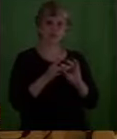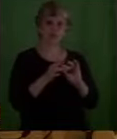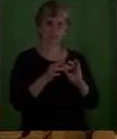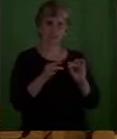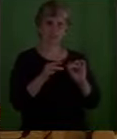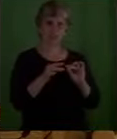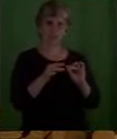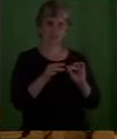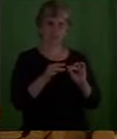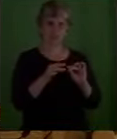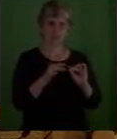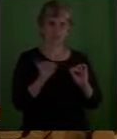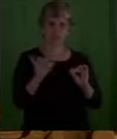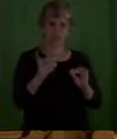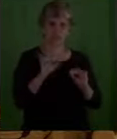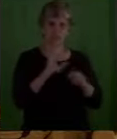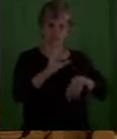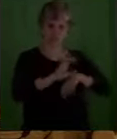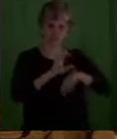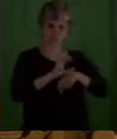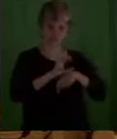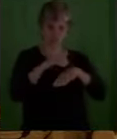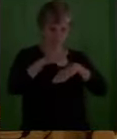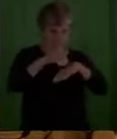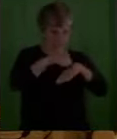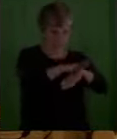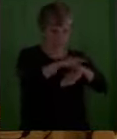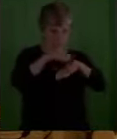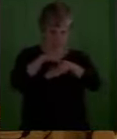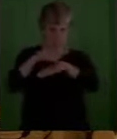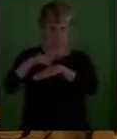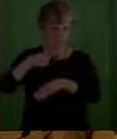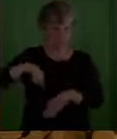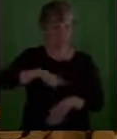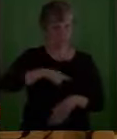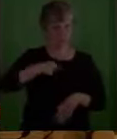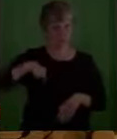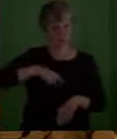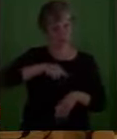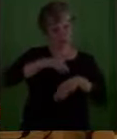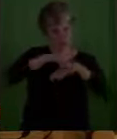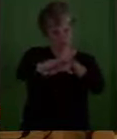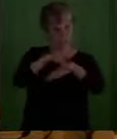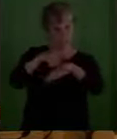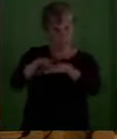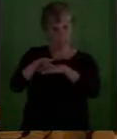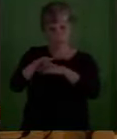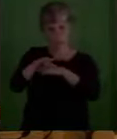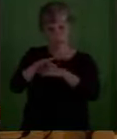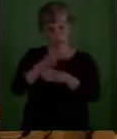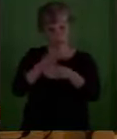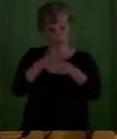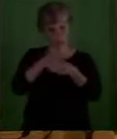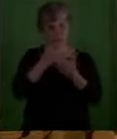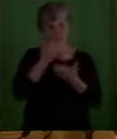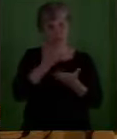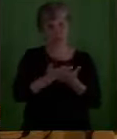receives being sent to share what was met. They left.